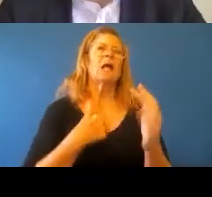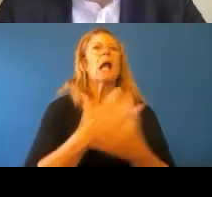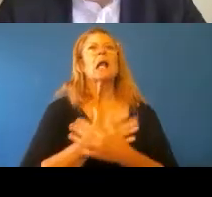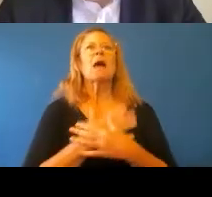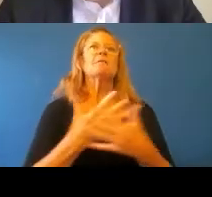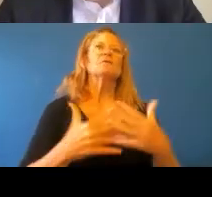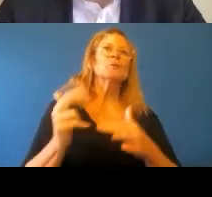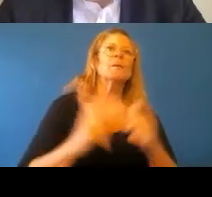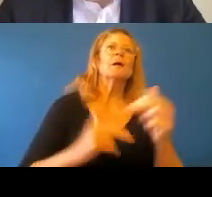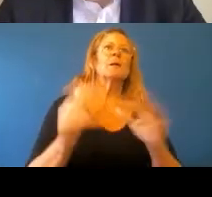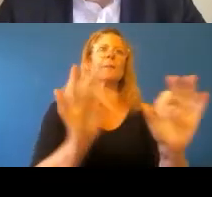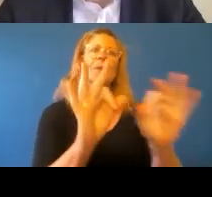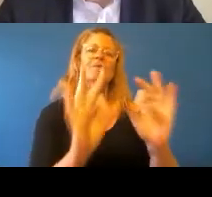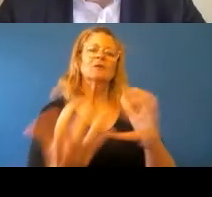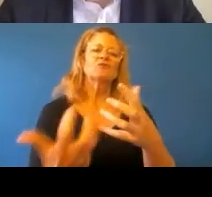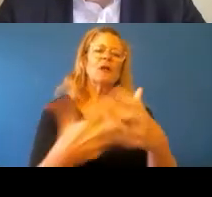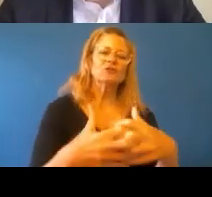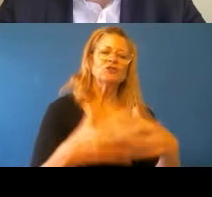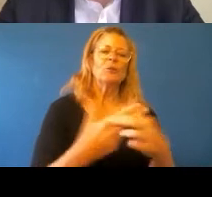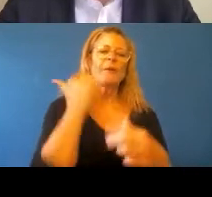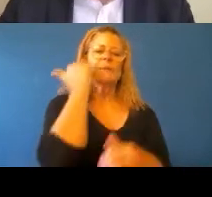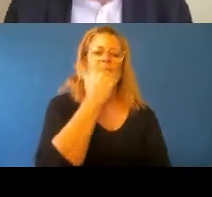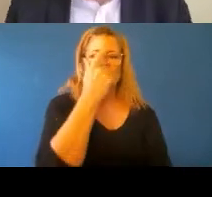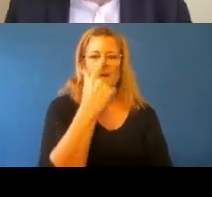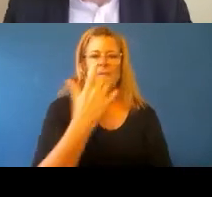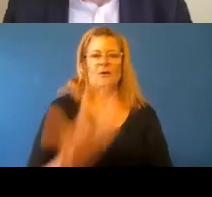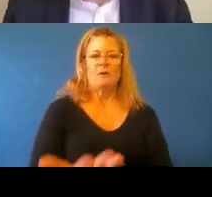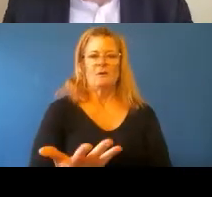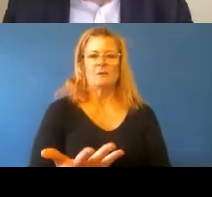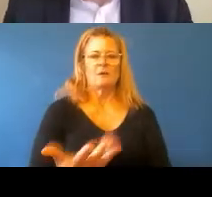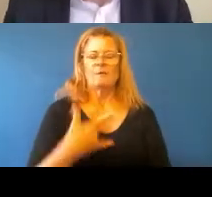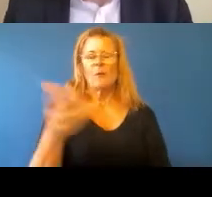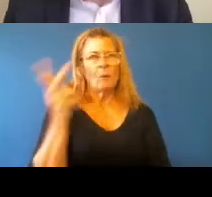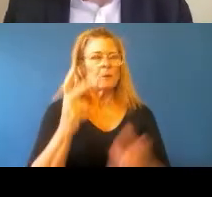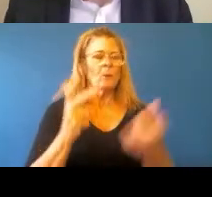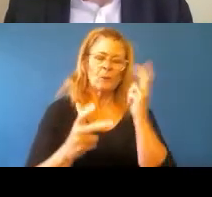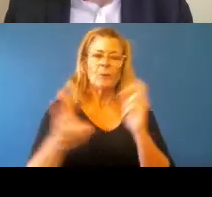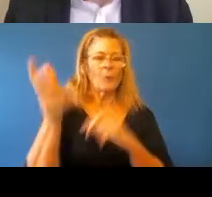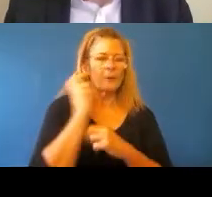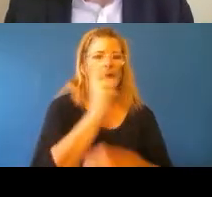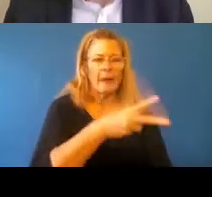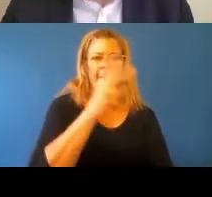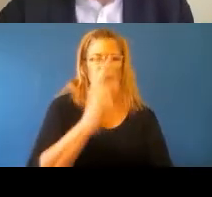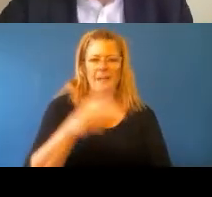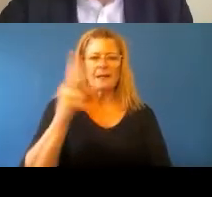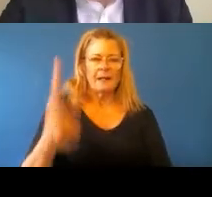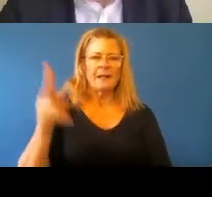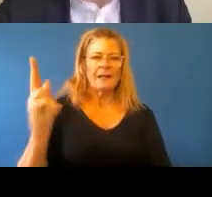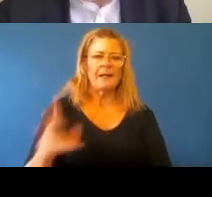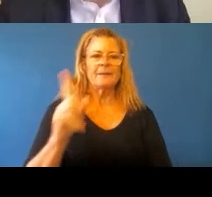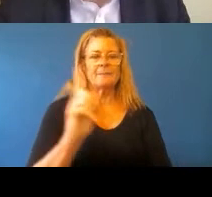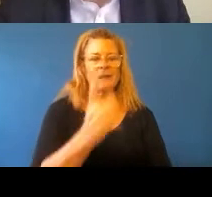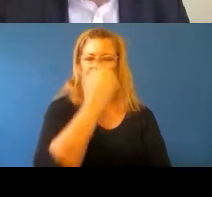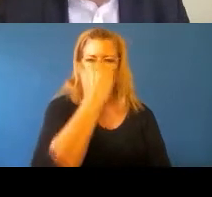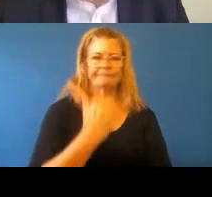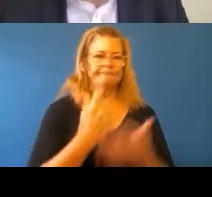relationship with mana whenua or with Māori, I'd be a millionaire. The issue is, and I go back to the question you asked about if someone was in